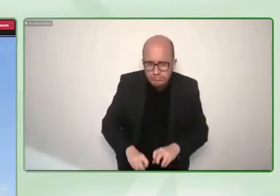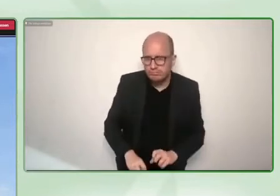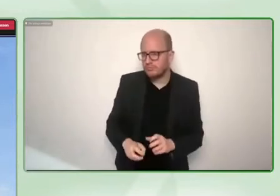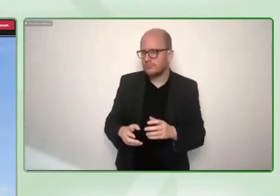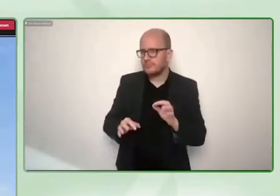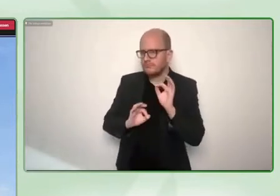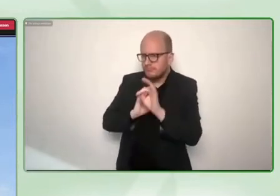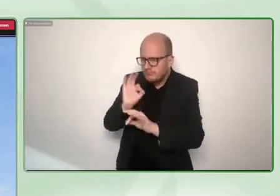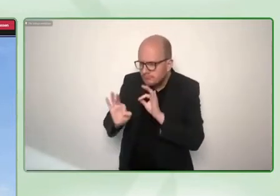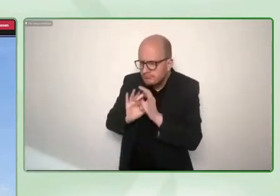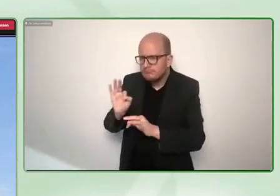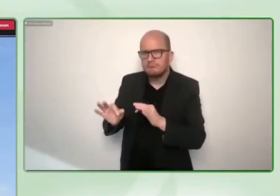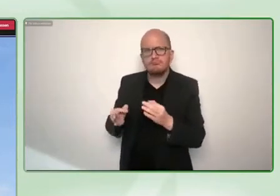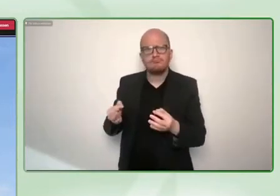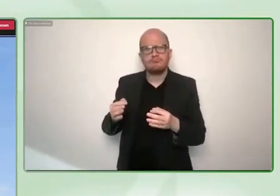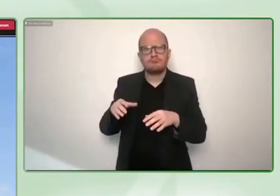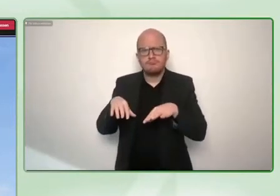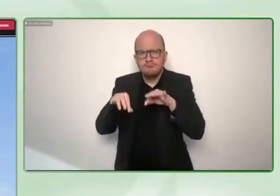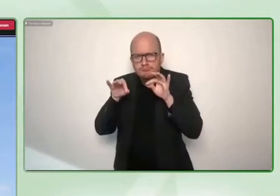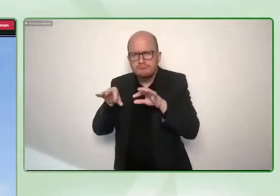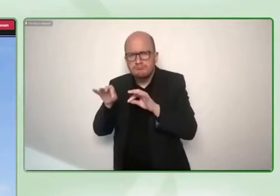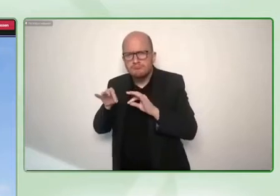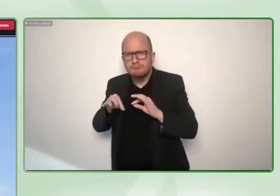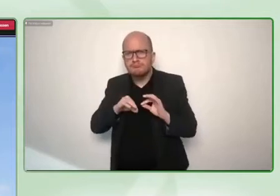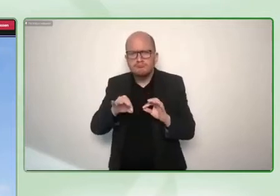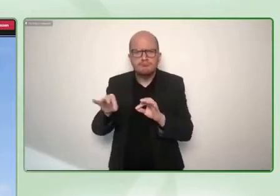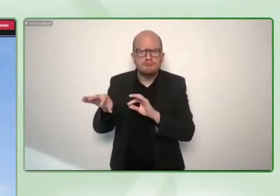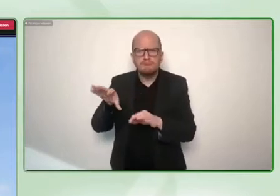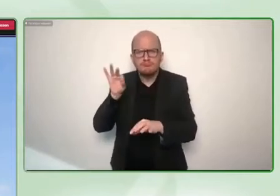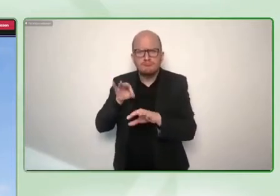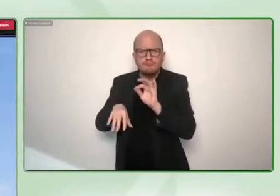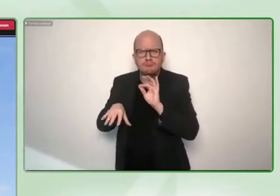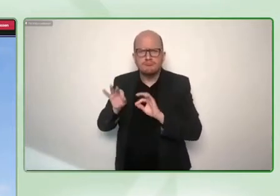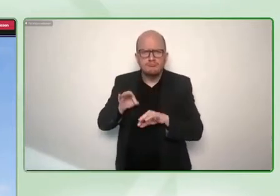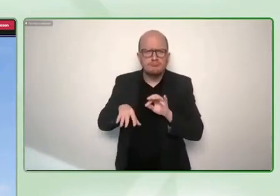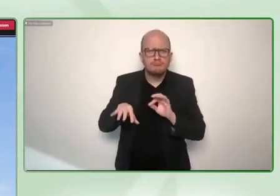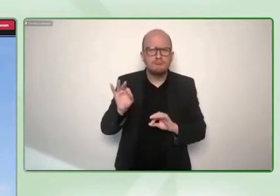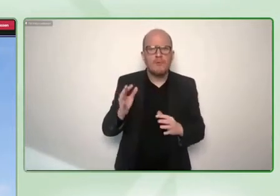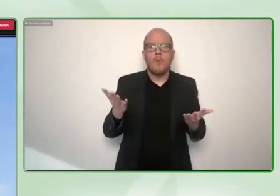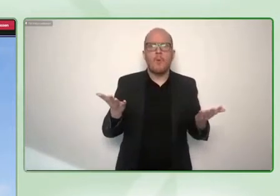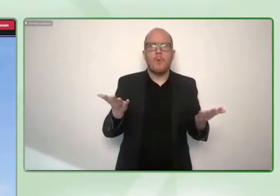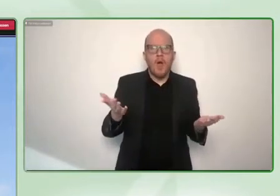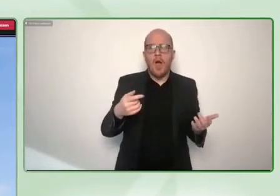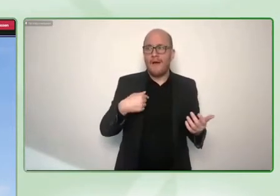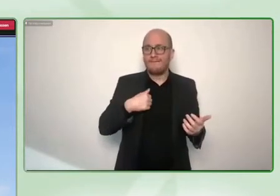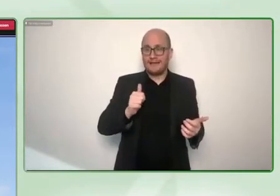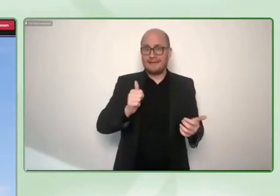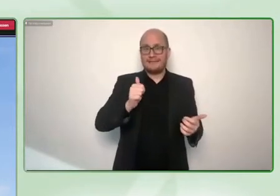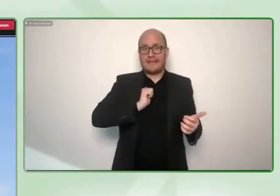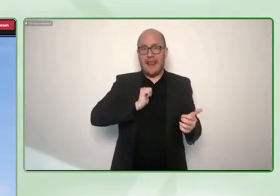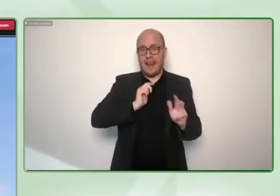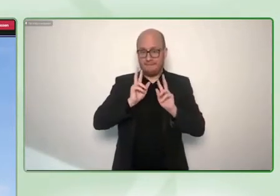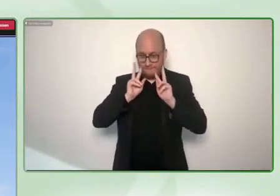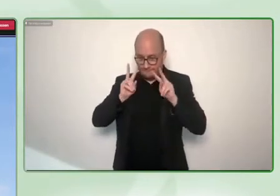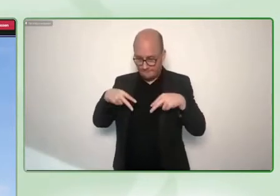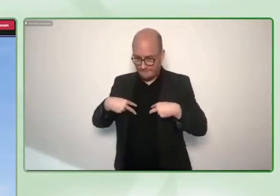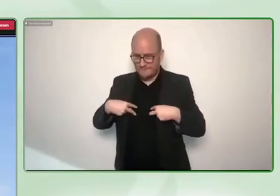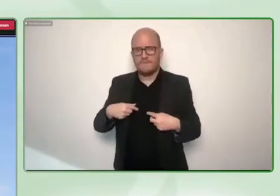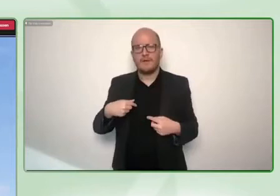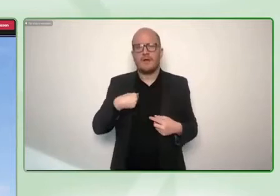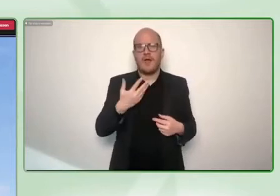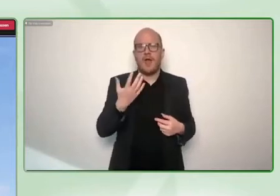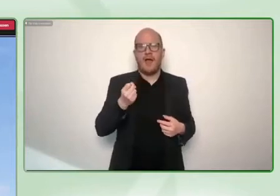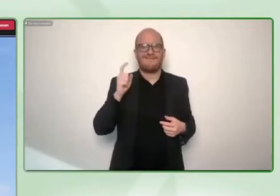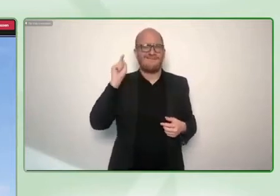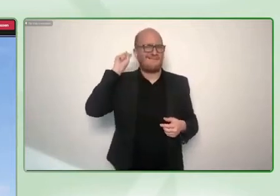so if you talk with organizational developers or with peers they might be able to already uh provide you some feedback on